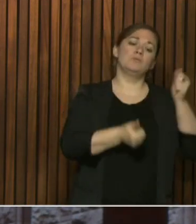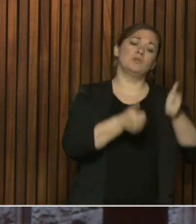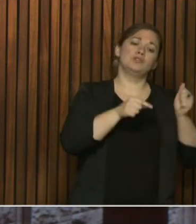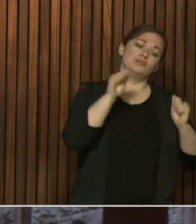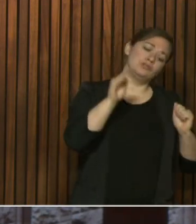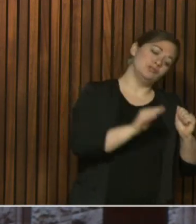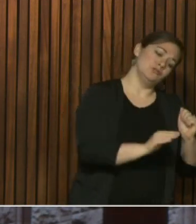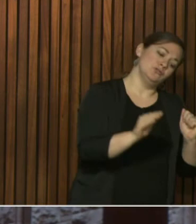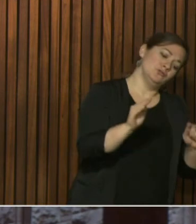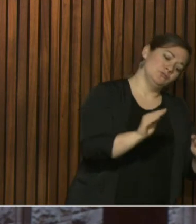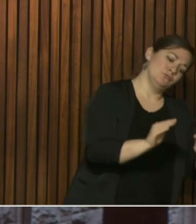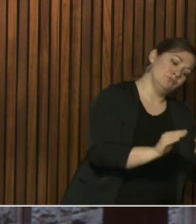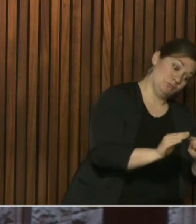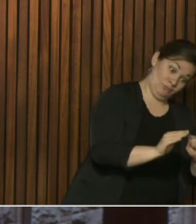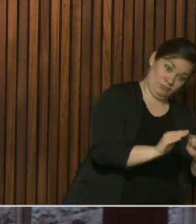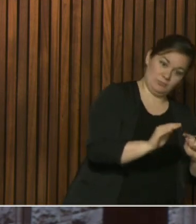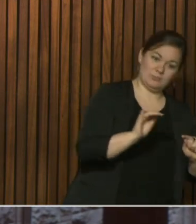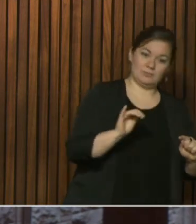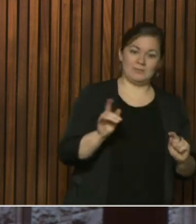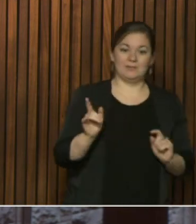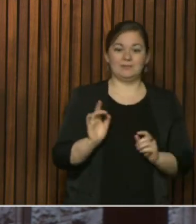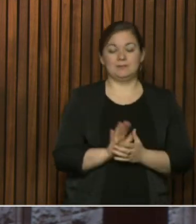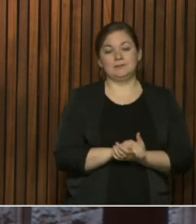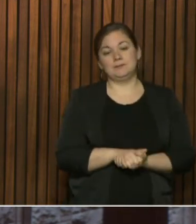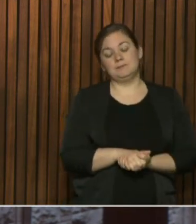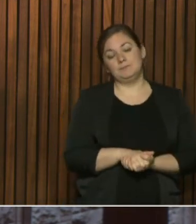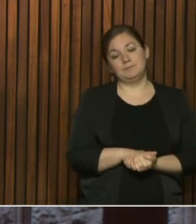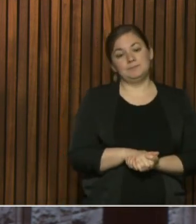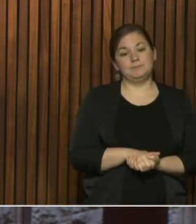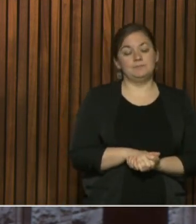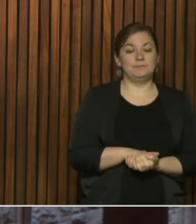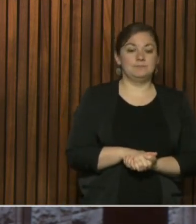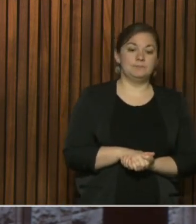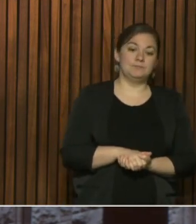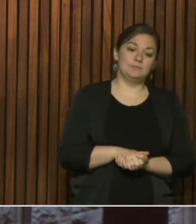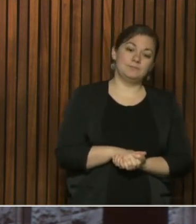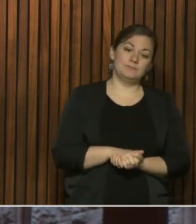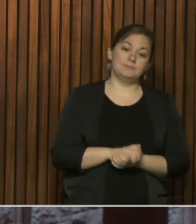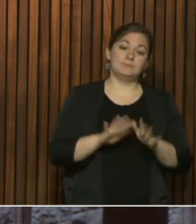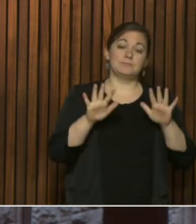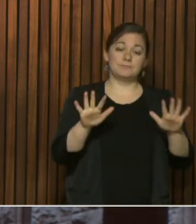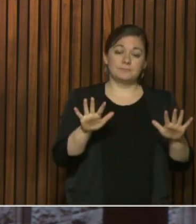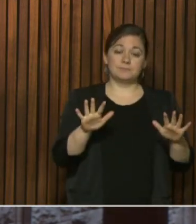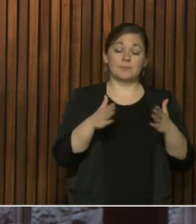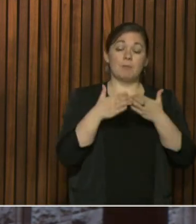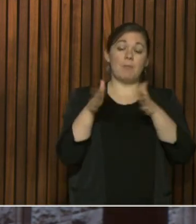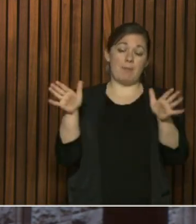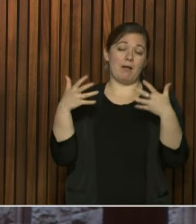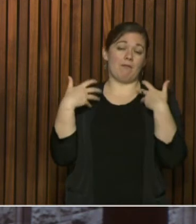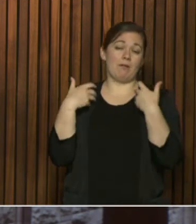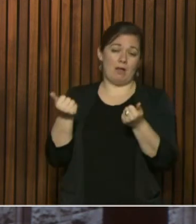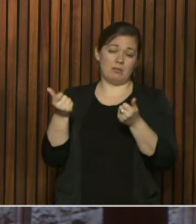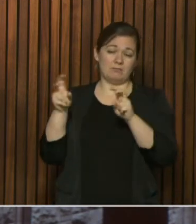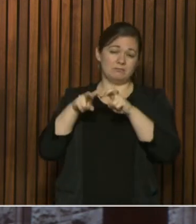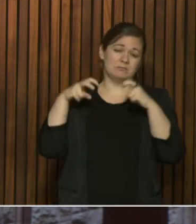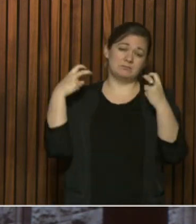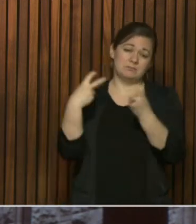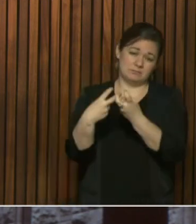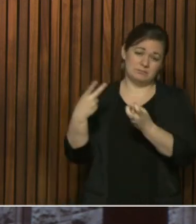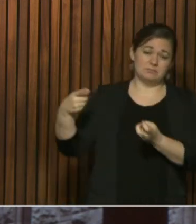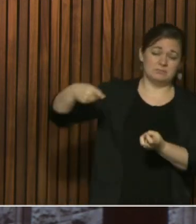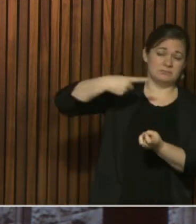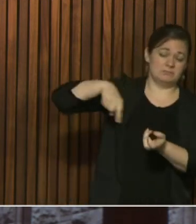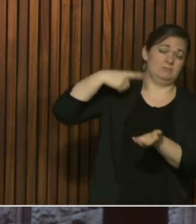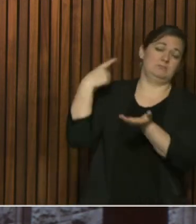what we do when we ramp up. Our public health measures working group or table, headed by the former